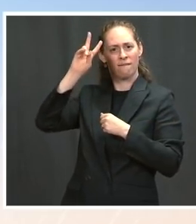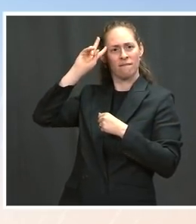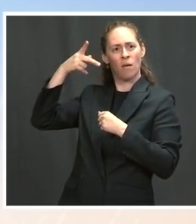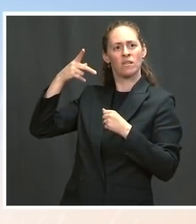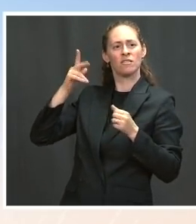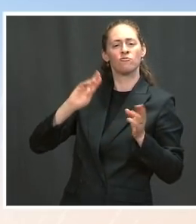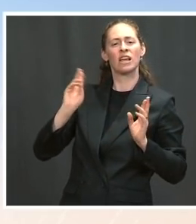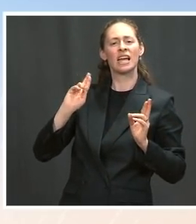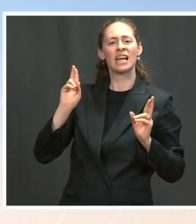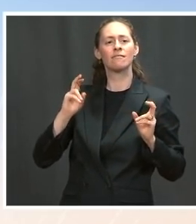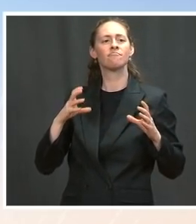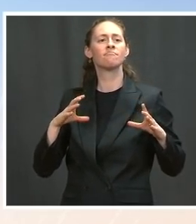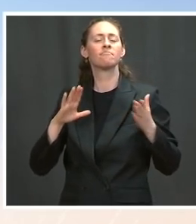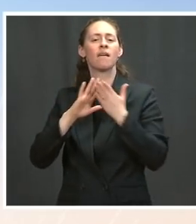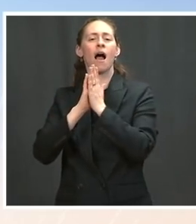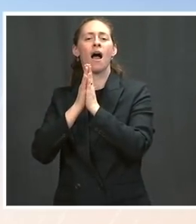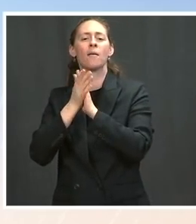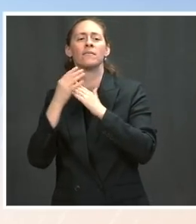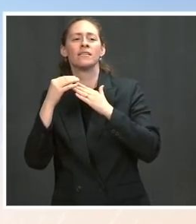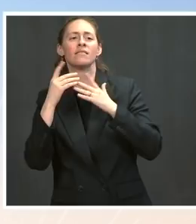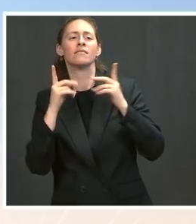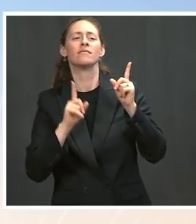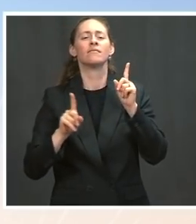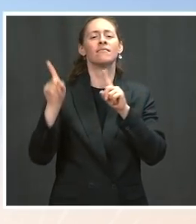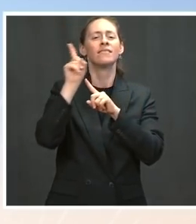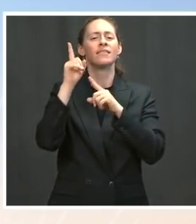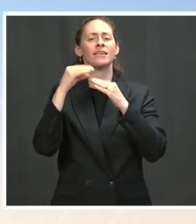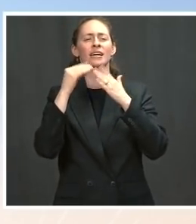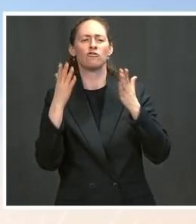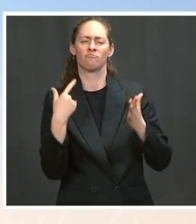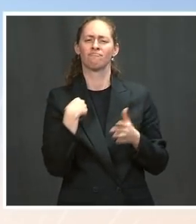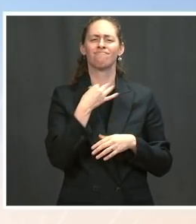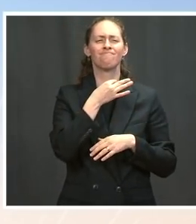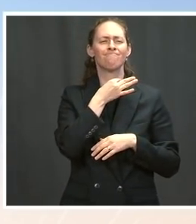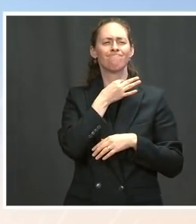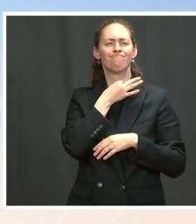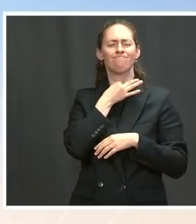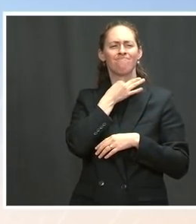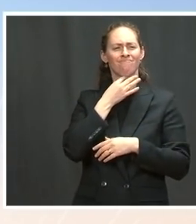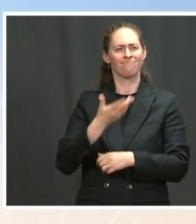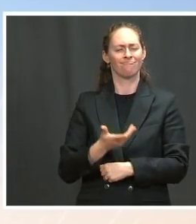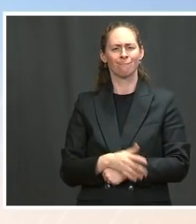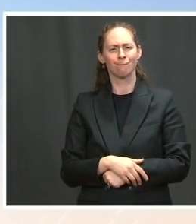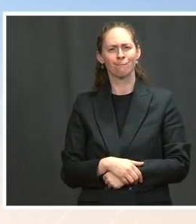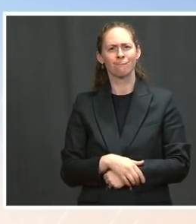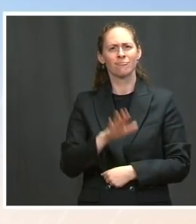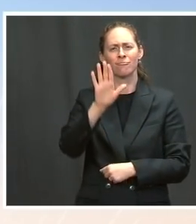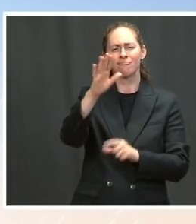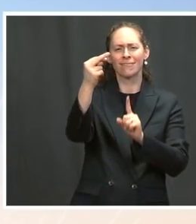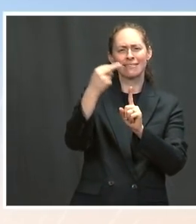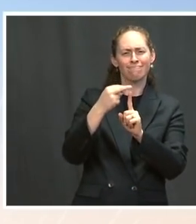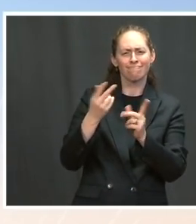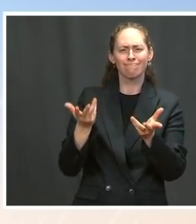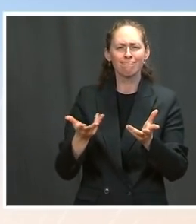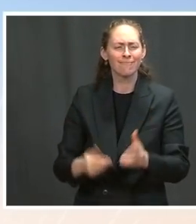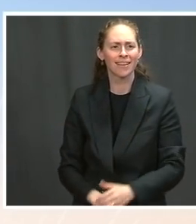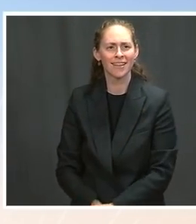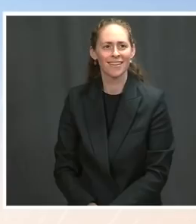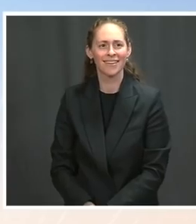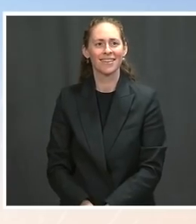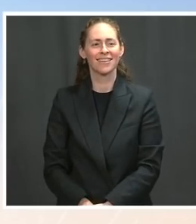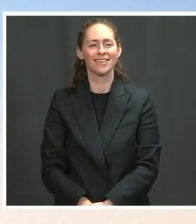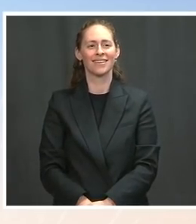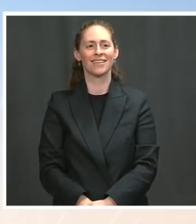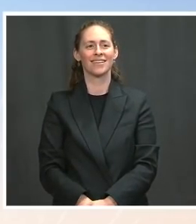Trudeau. So I just want to get your reaction to people who question that. Ms. Well, it's hard to react when I don't know what